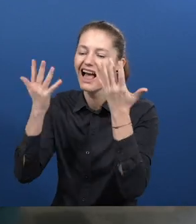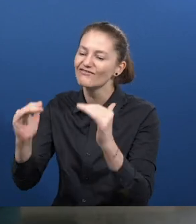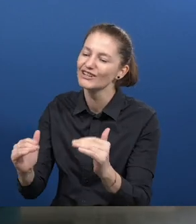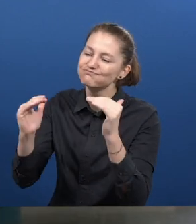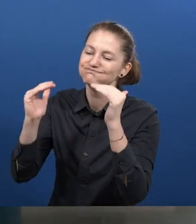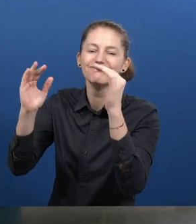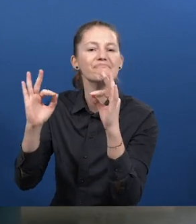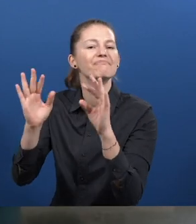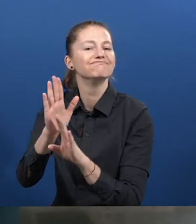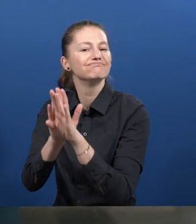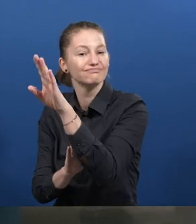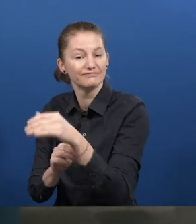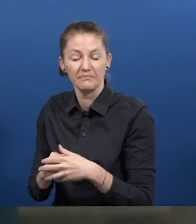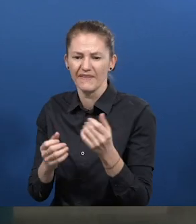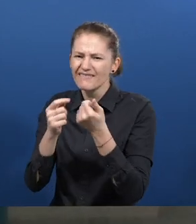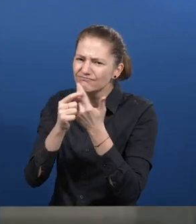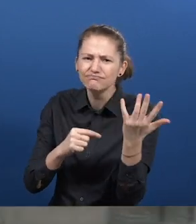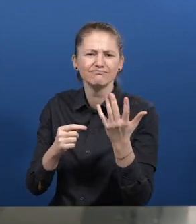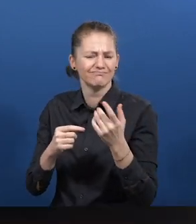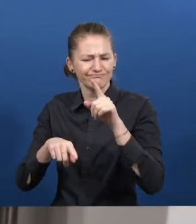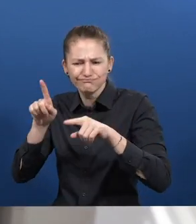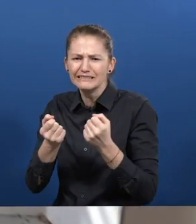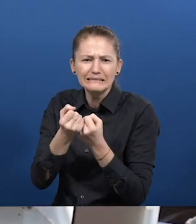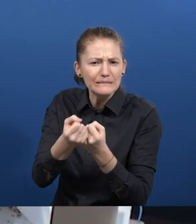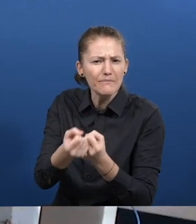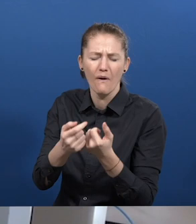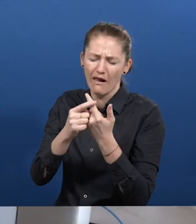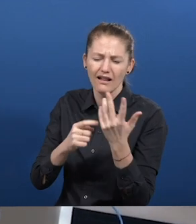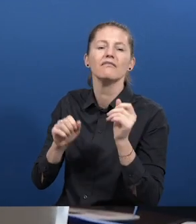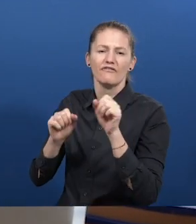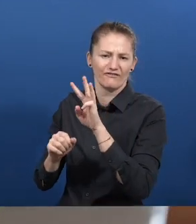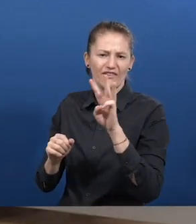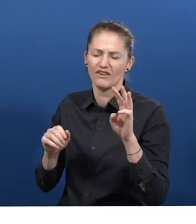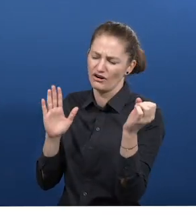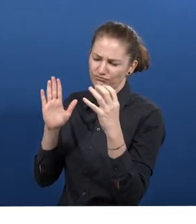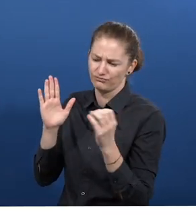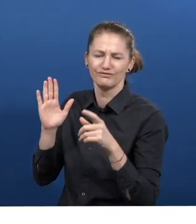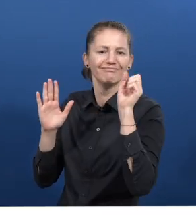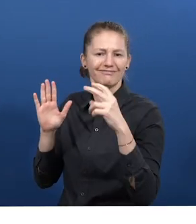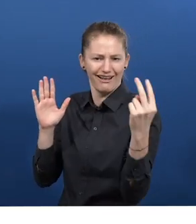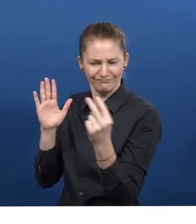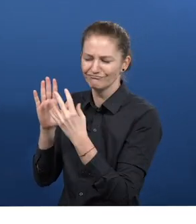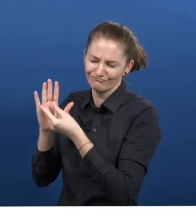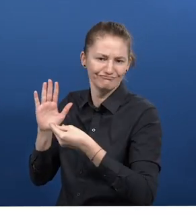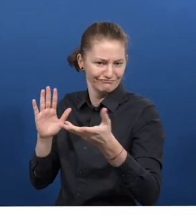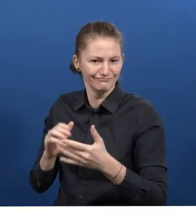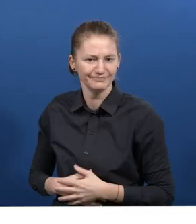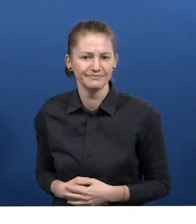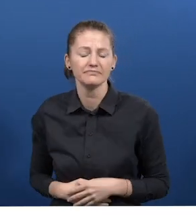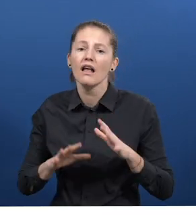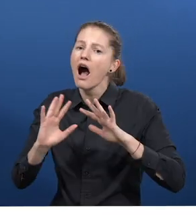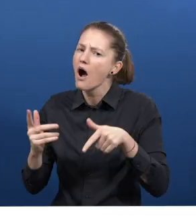lives. Every object, every achievement, is freely documented and shared on the internet. How does MyHumanKit work?